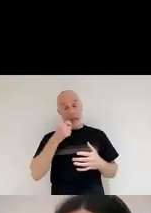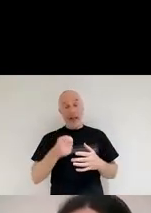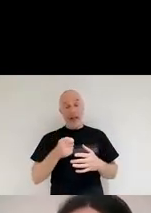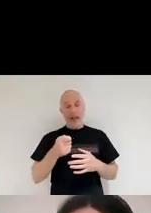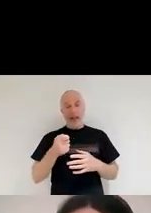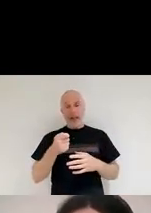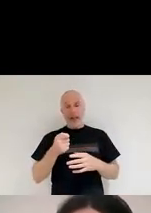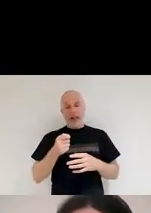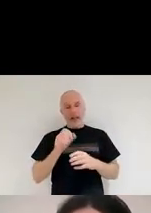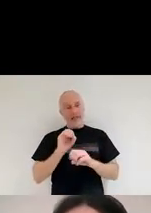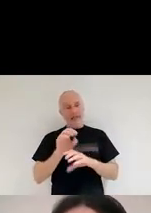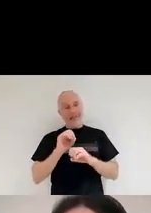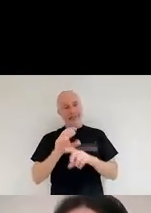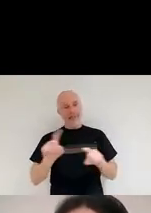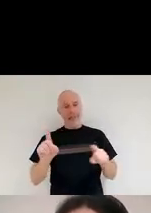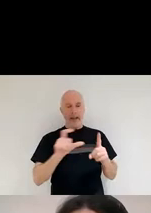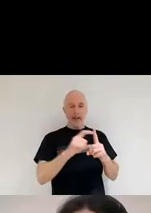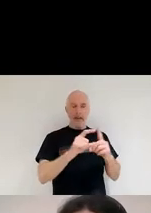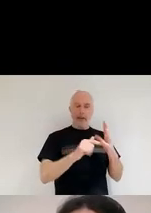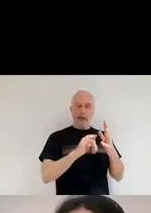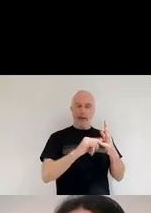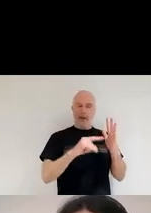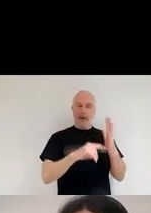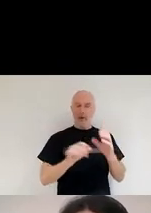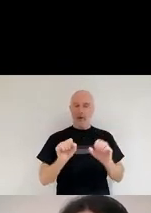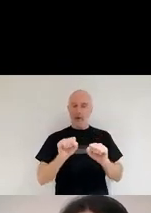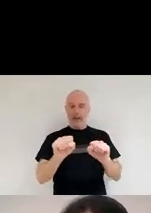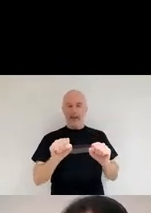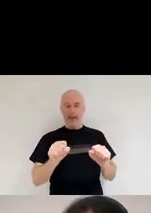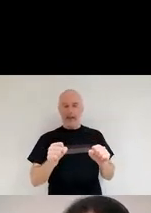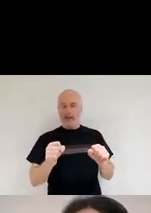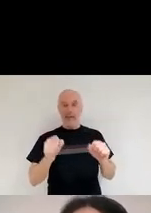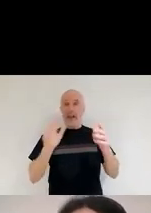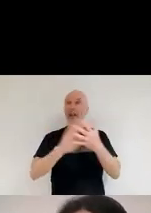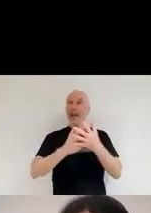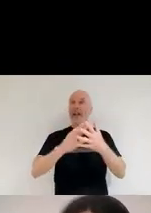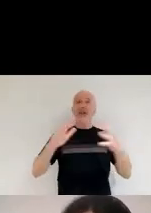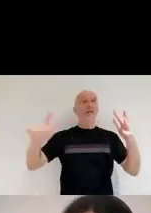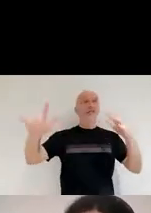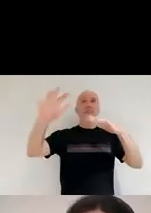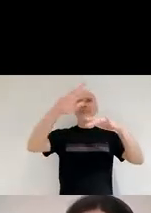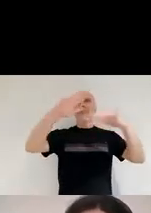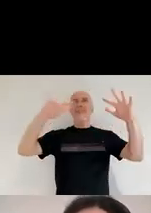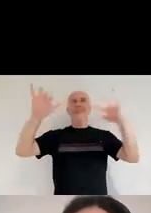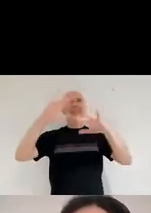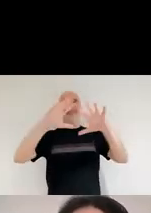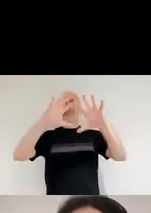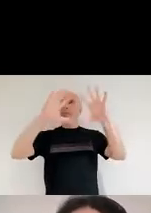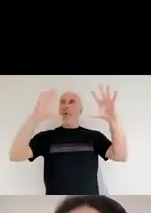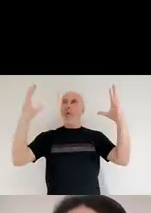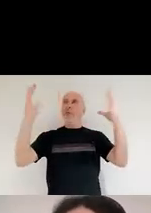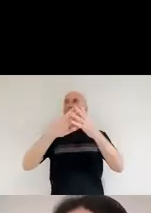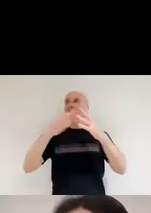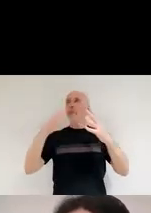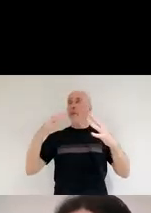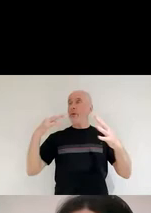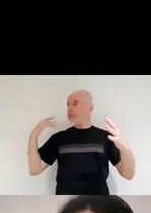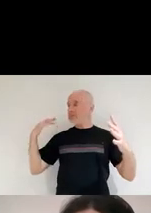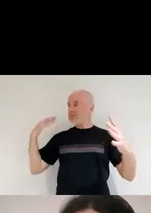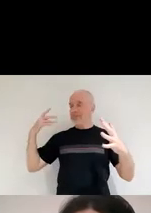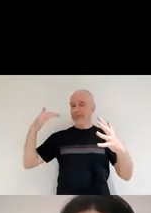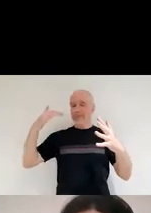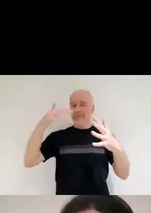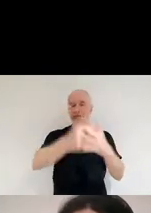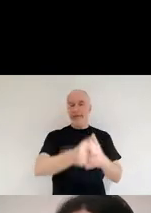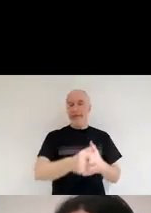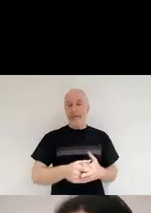and the role it plays in the whole of the universe throughout the ages. Now, if you're anything like